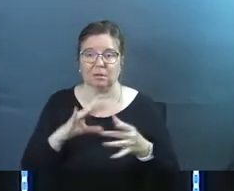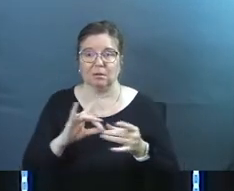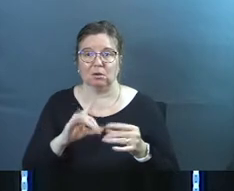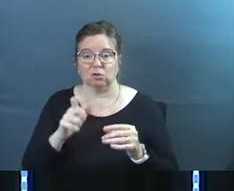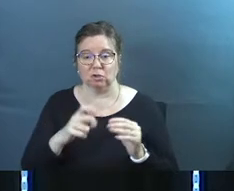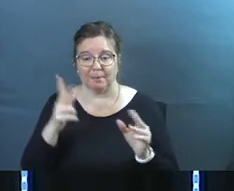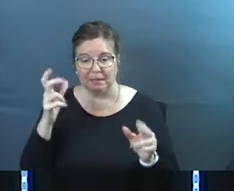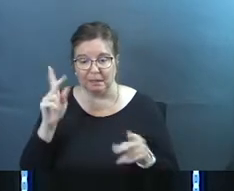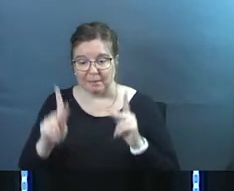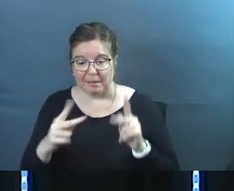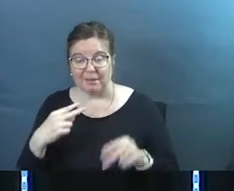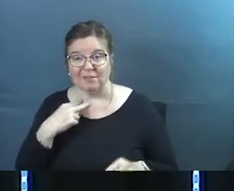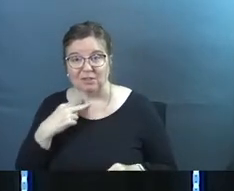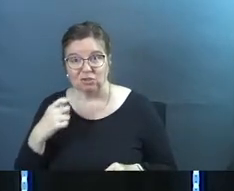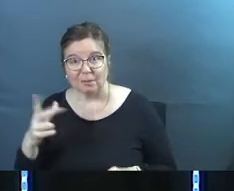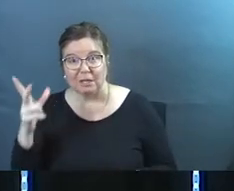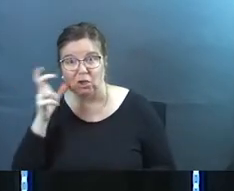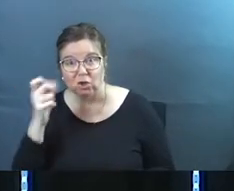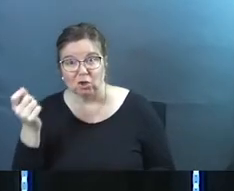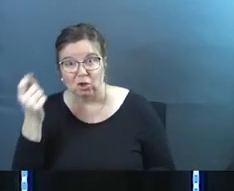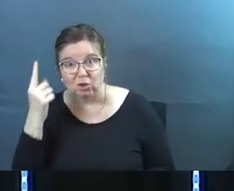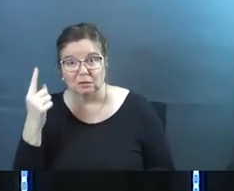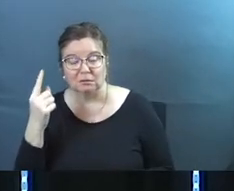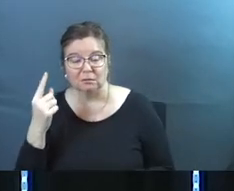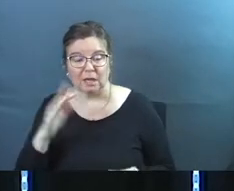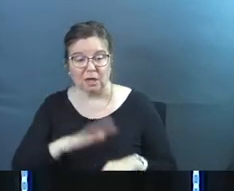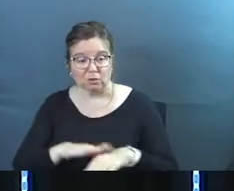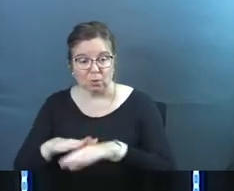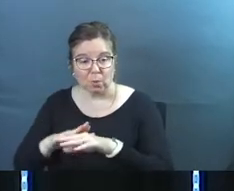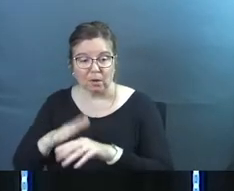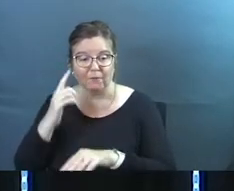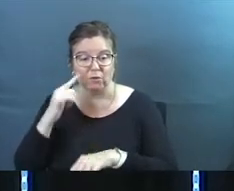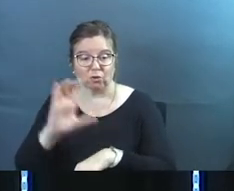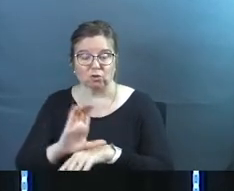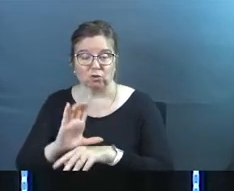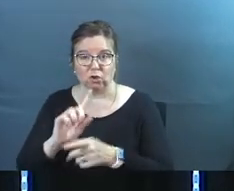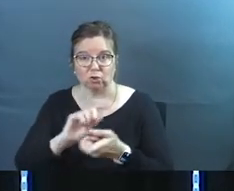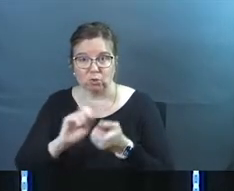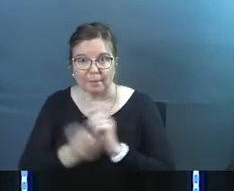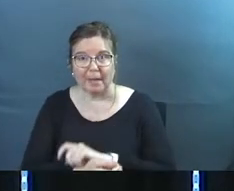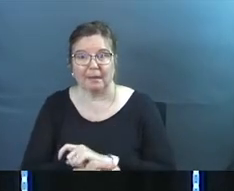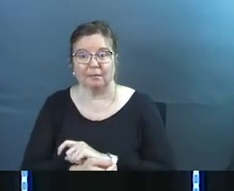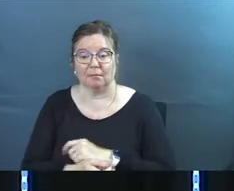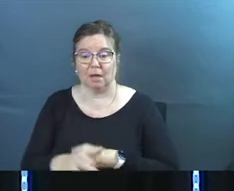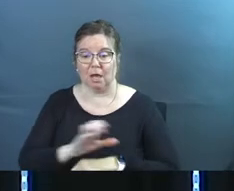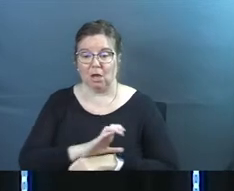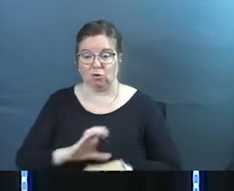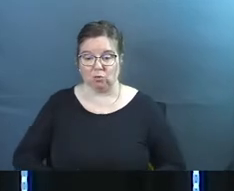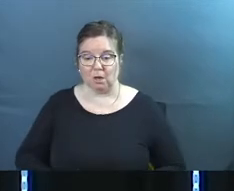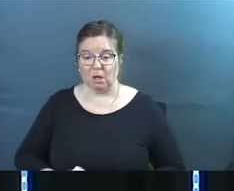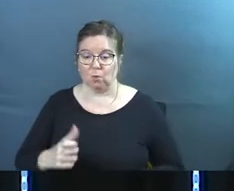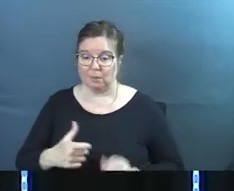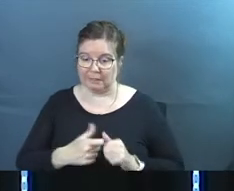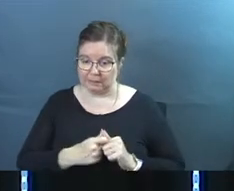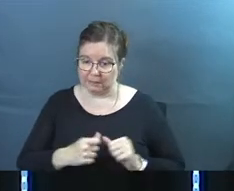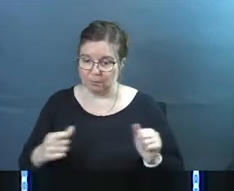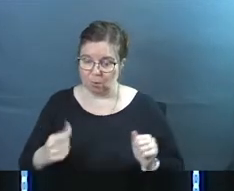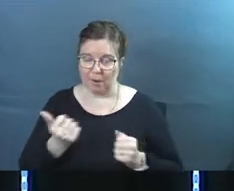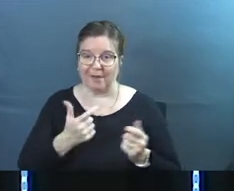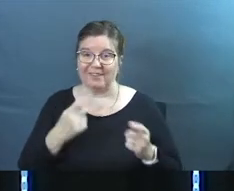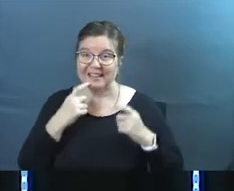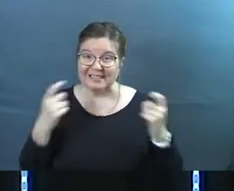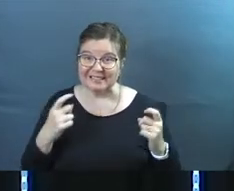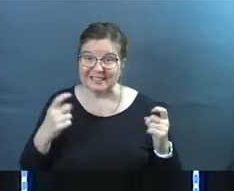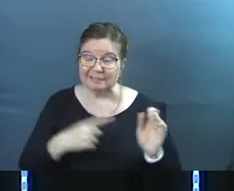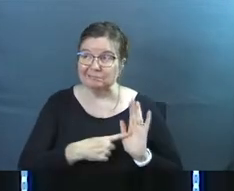this article should be heard as a warning sent from God calling the church to repent. As Christians, we are called to expose everything sinful to the